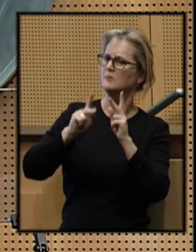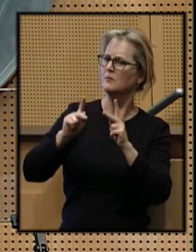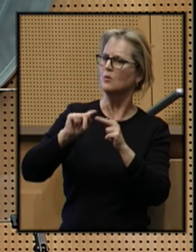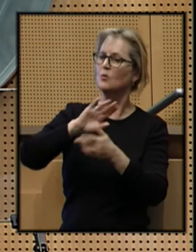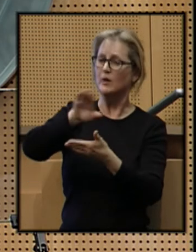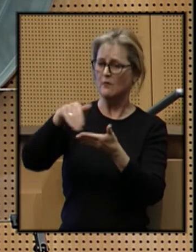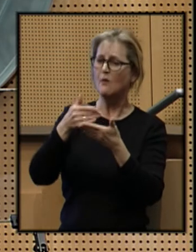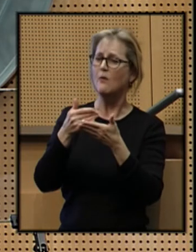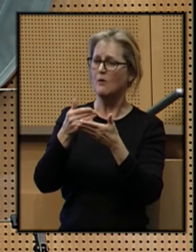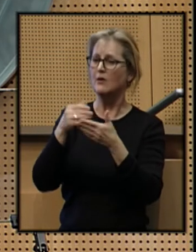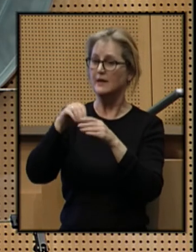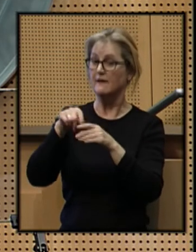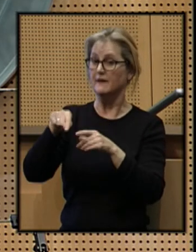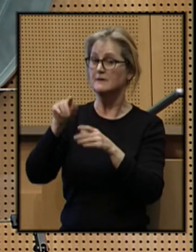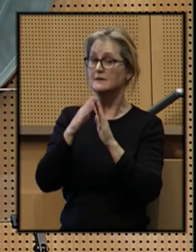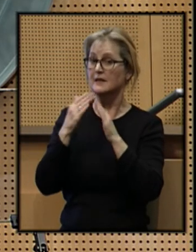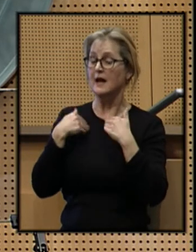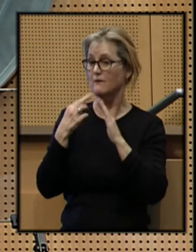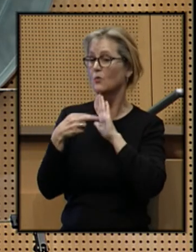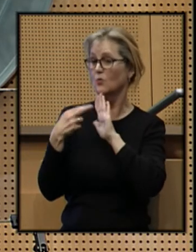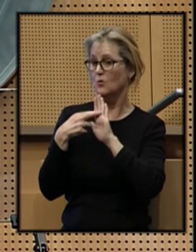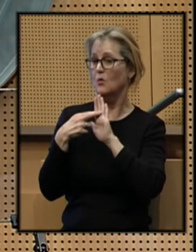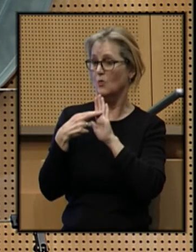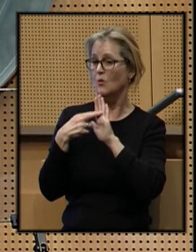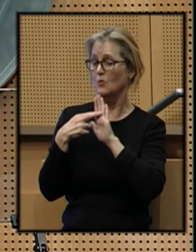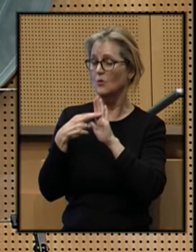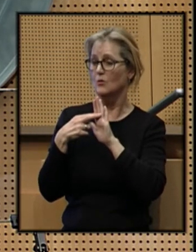we all in this city have a role to play.